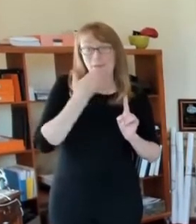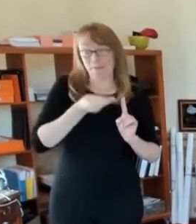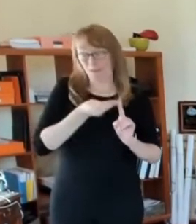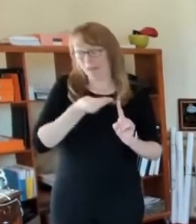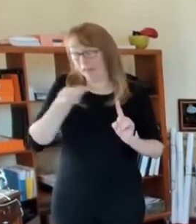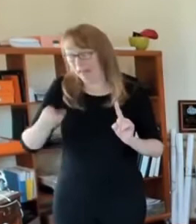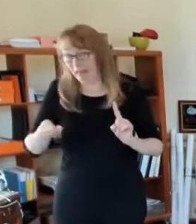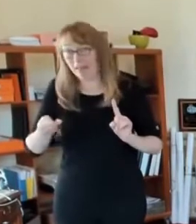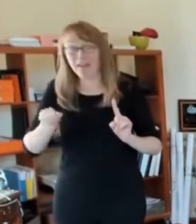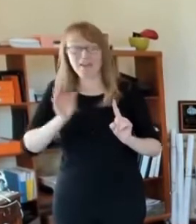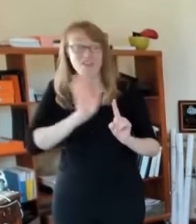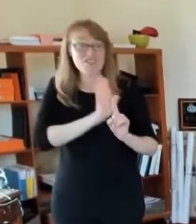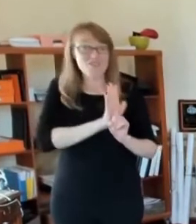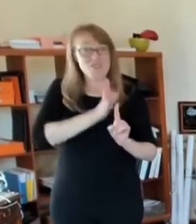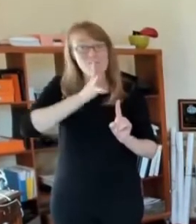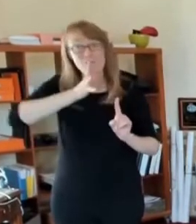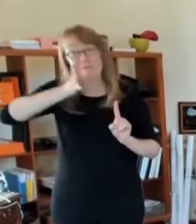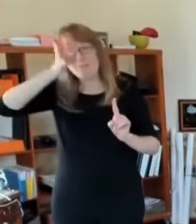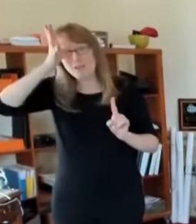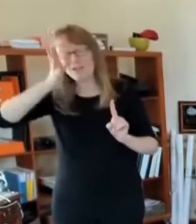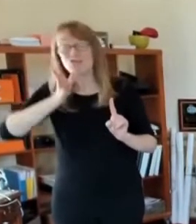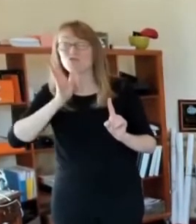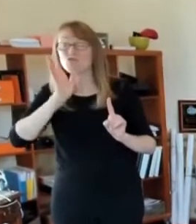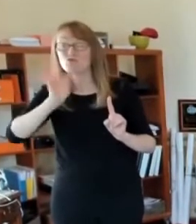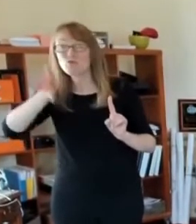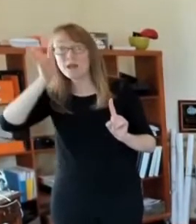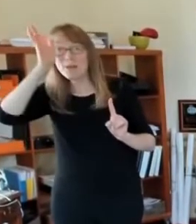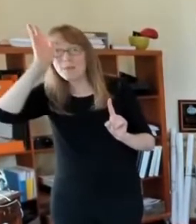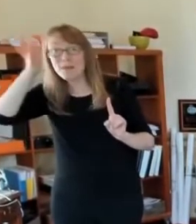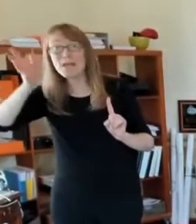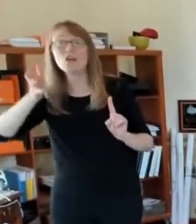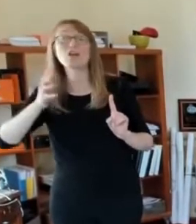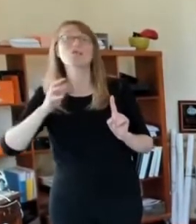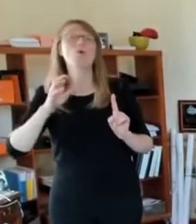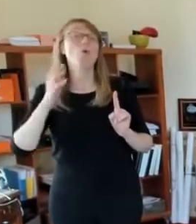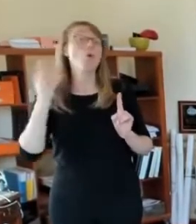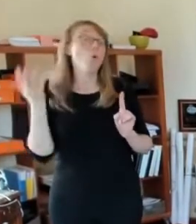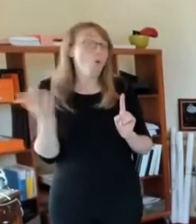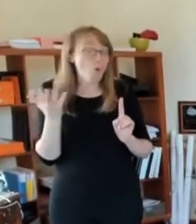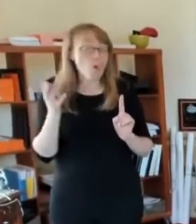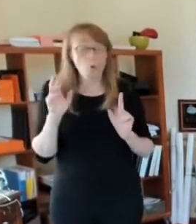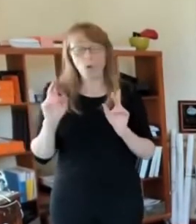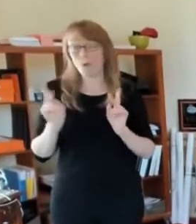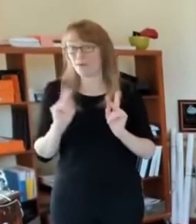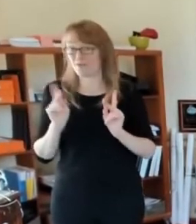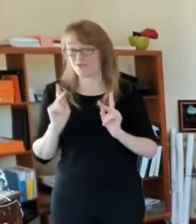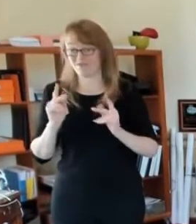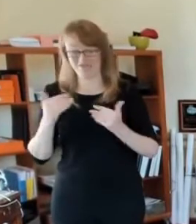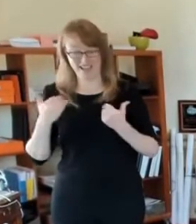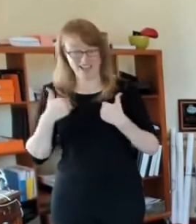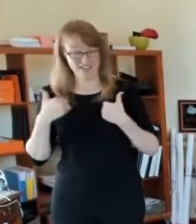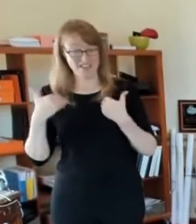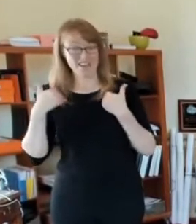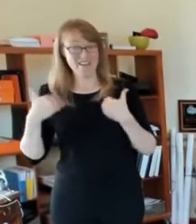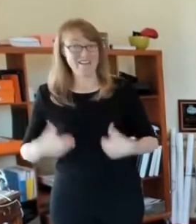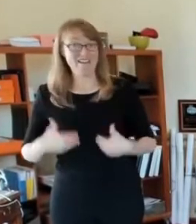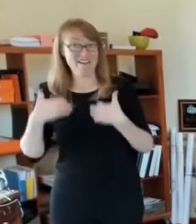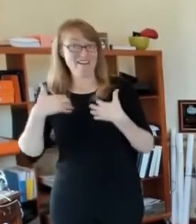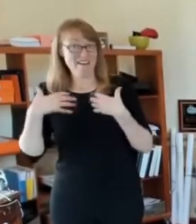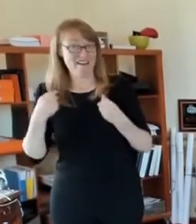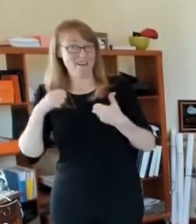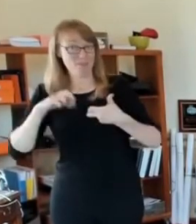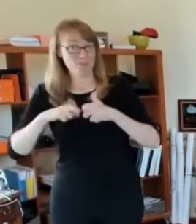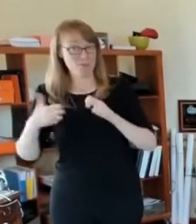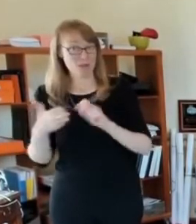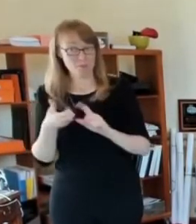are either older or who have underlying health conditions or combination of both. So that is something that is